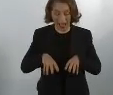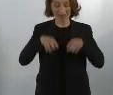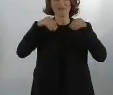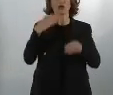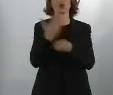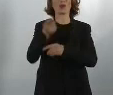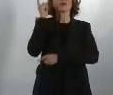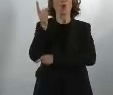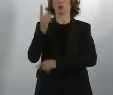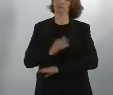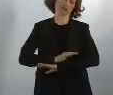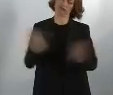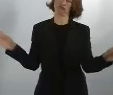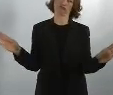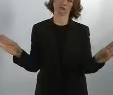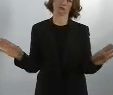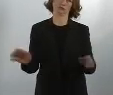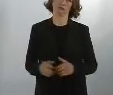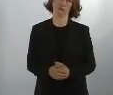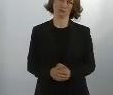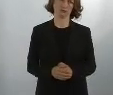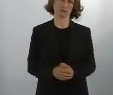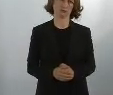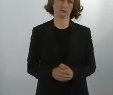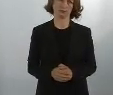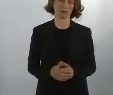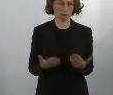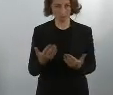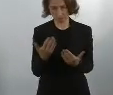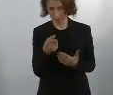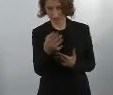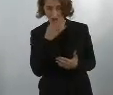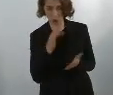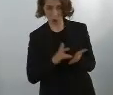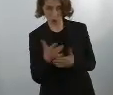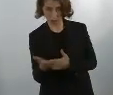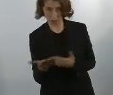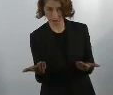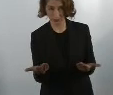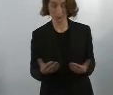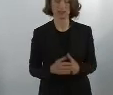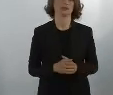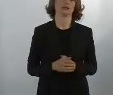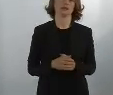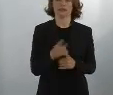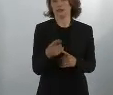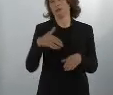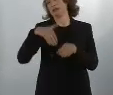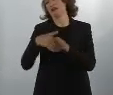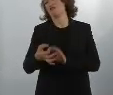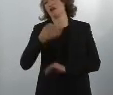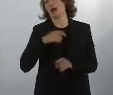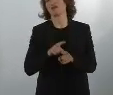start a discussion in the EU concept presidency with some threats. Maybe that was the background of your question when you